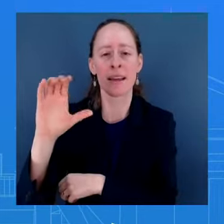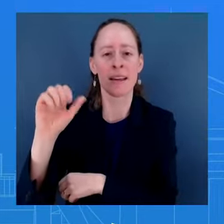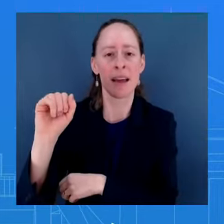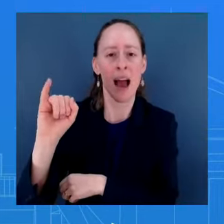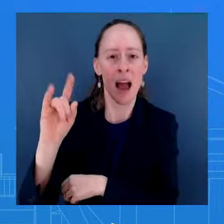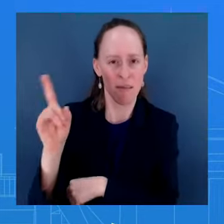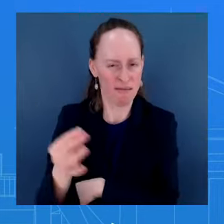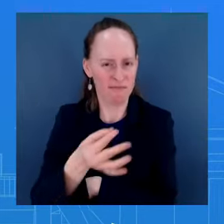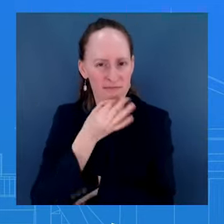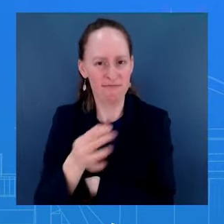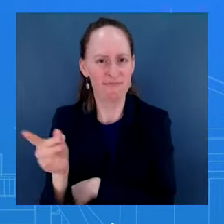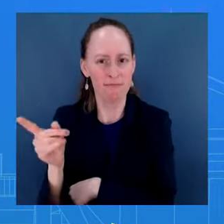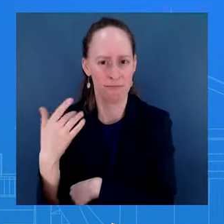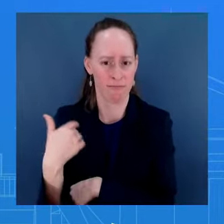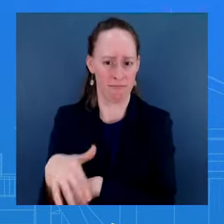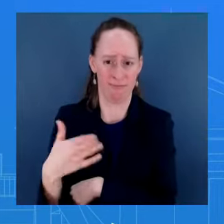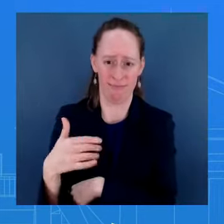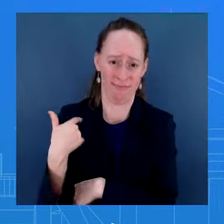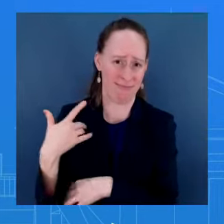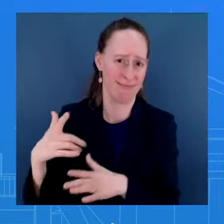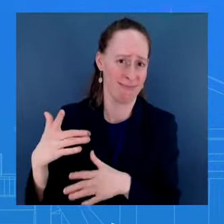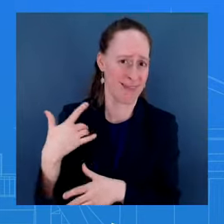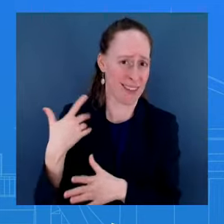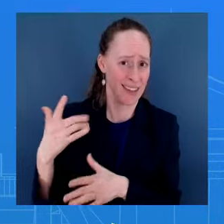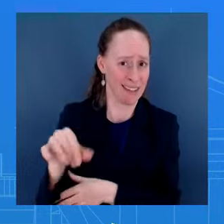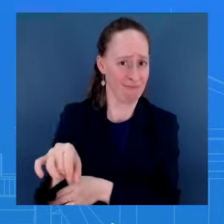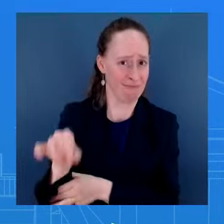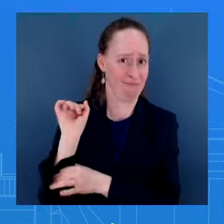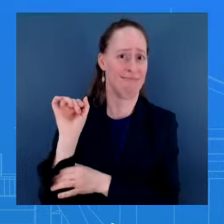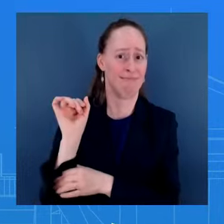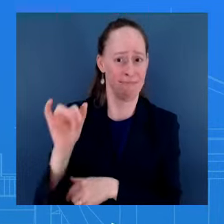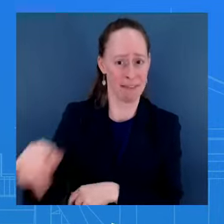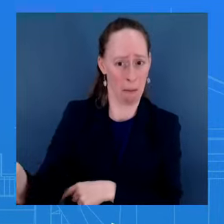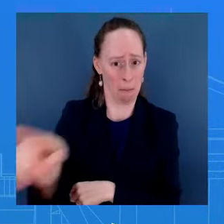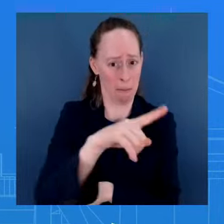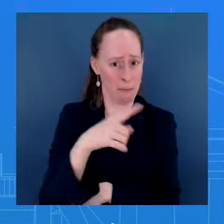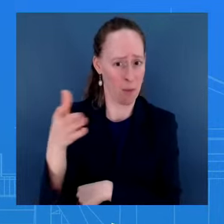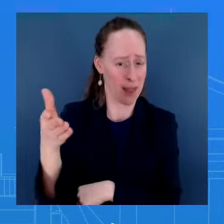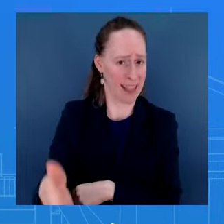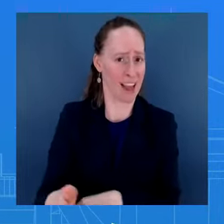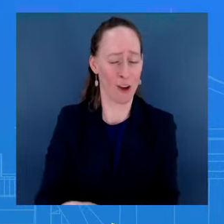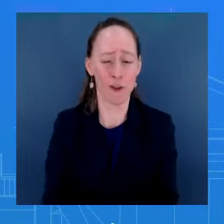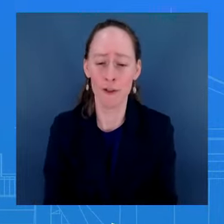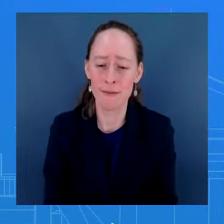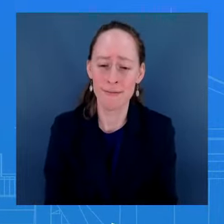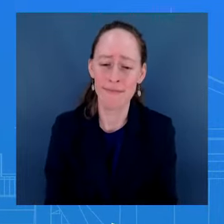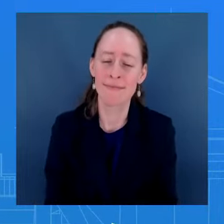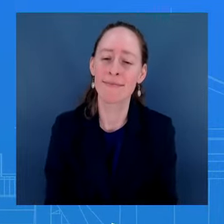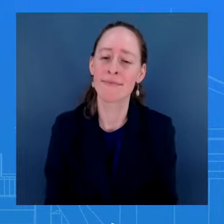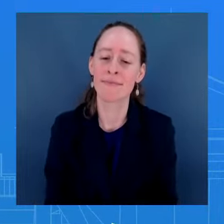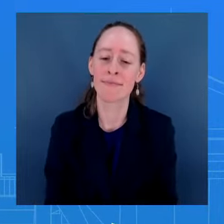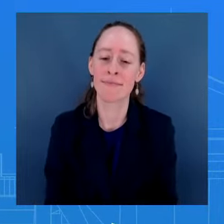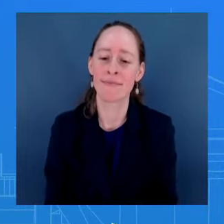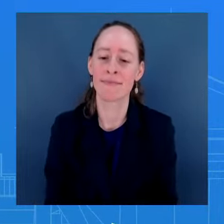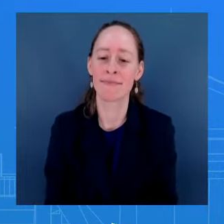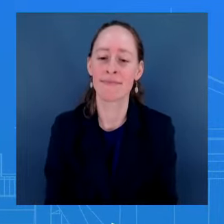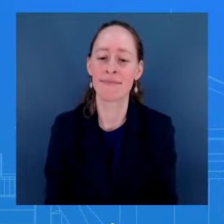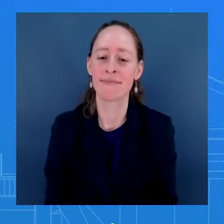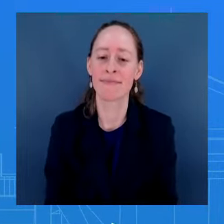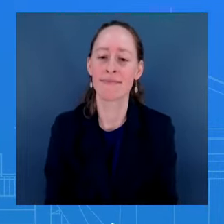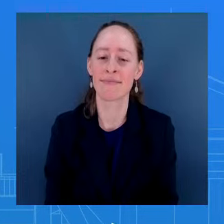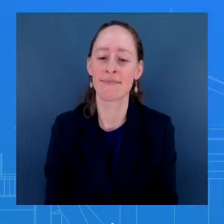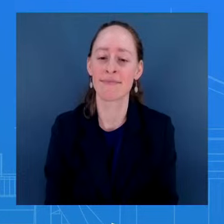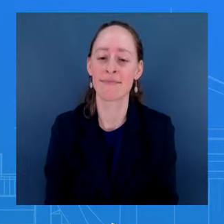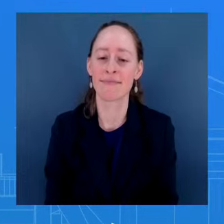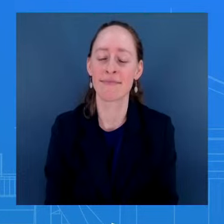of you all reported on that. Okay, I'm going to keep going. Go ahead, Phil in the back. Thank you. Victoria Nuland, third highest ranking U.S.